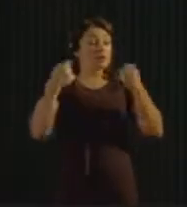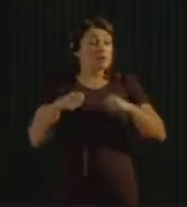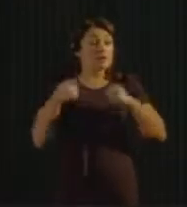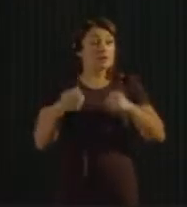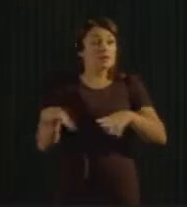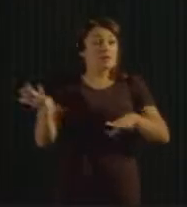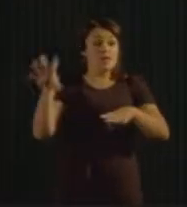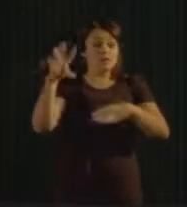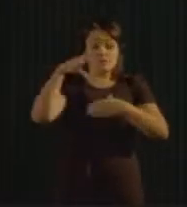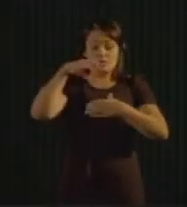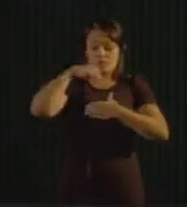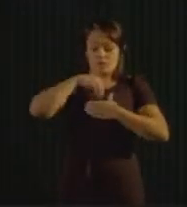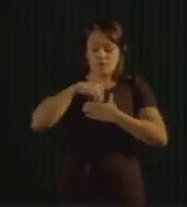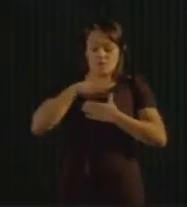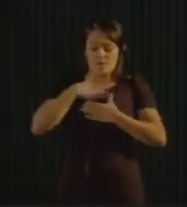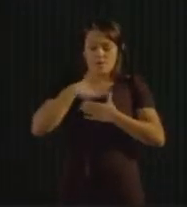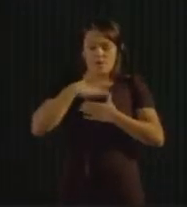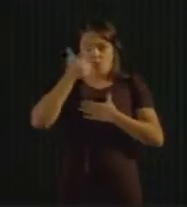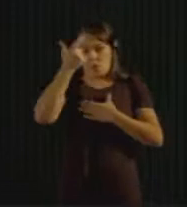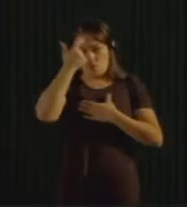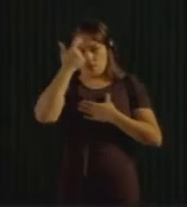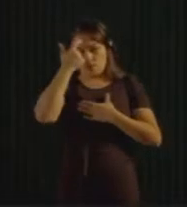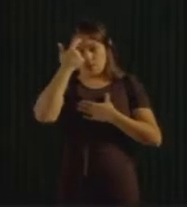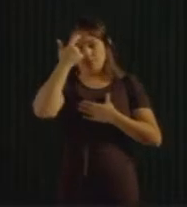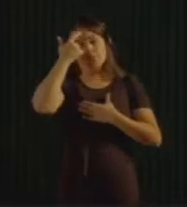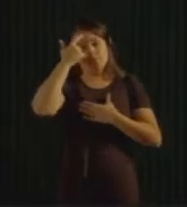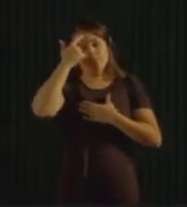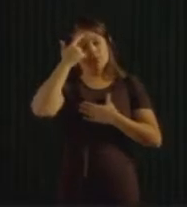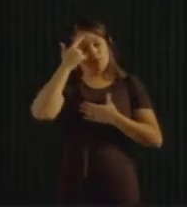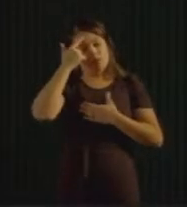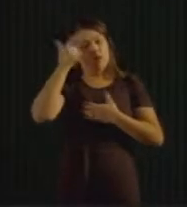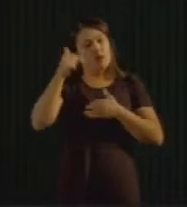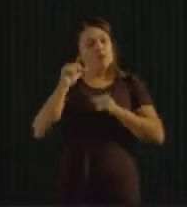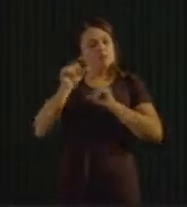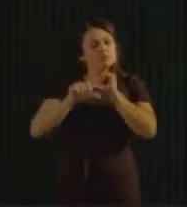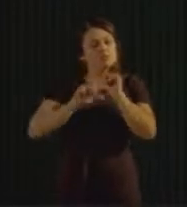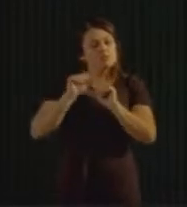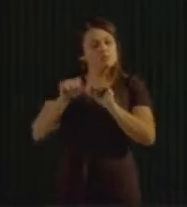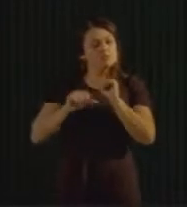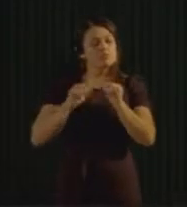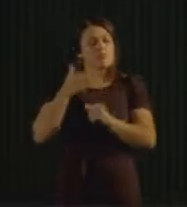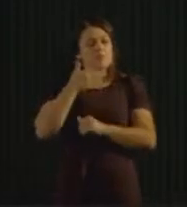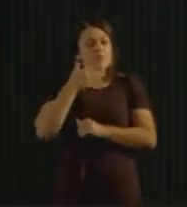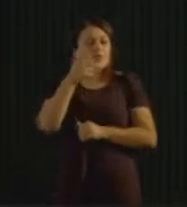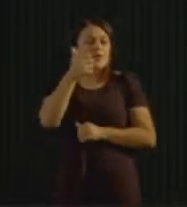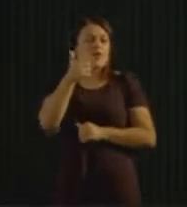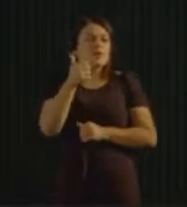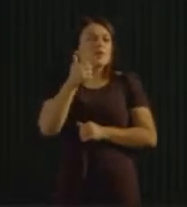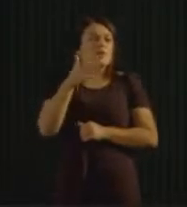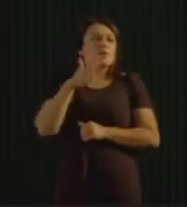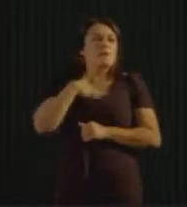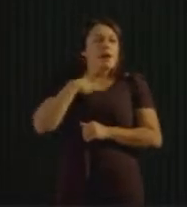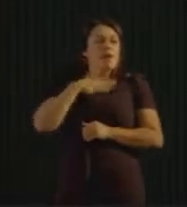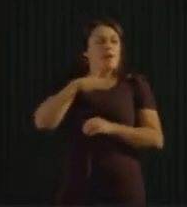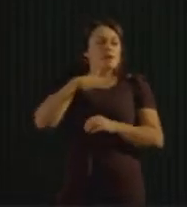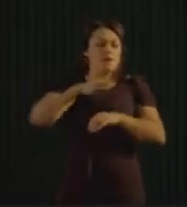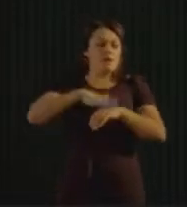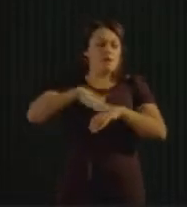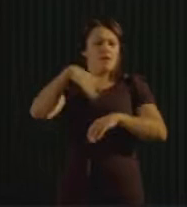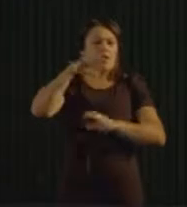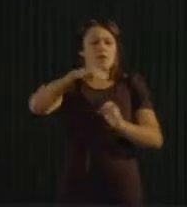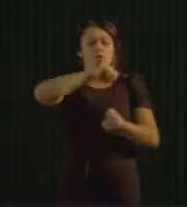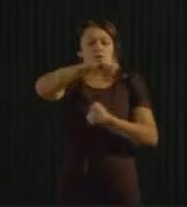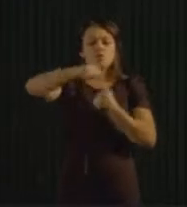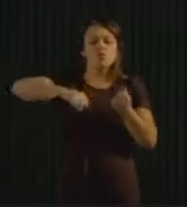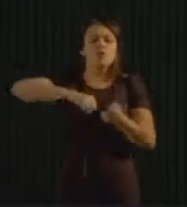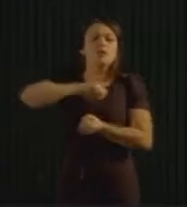to get more and better sustainable products. We can recycle or we can die or we can reuse or we can die or whatever it is about.